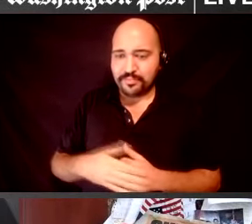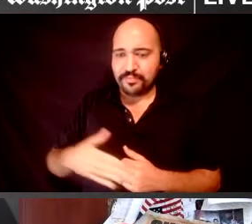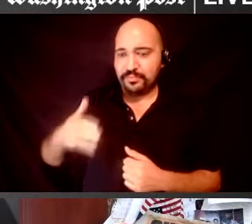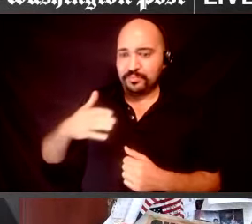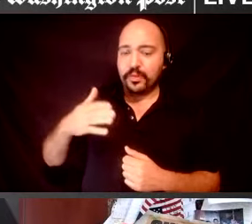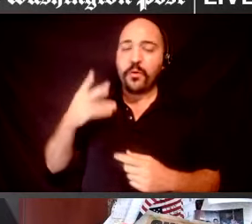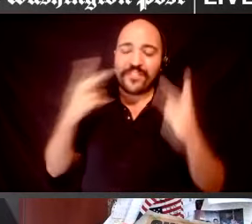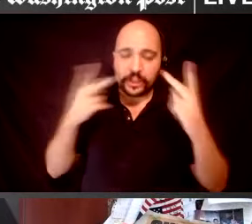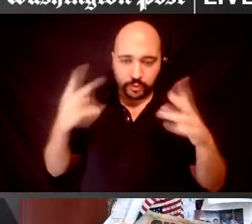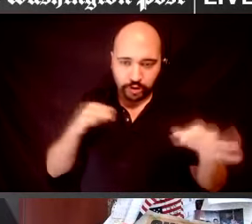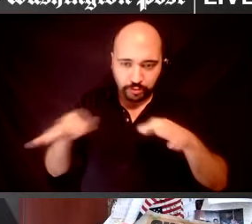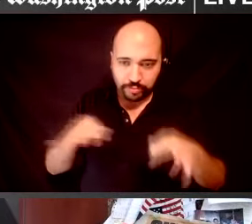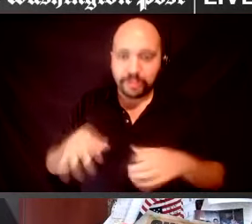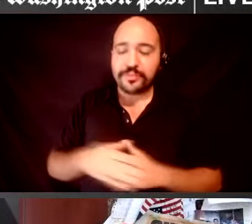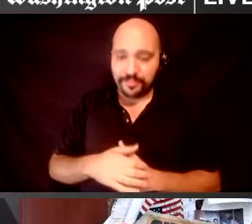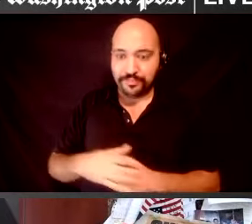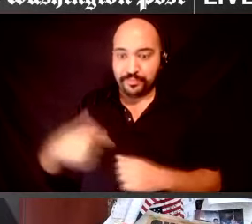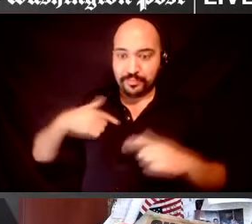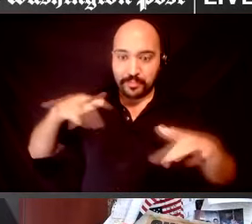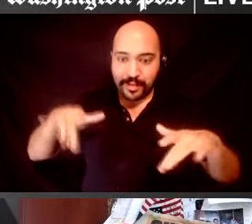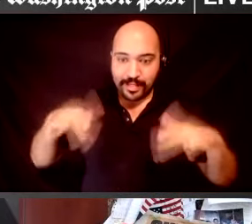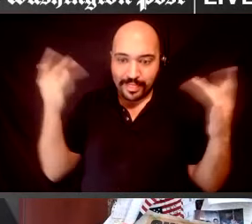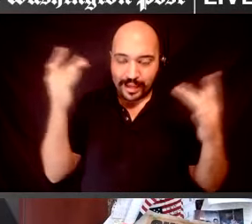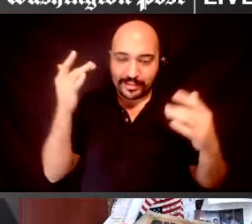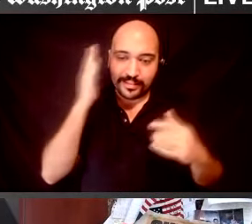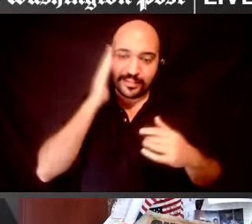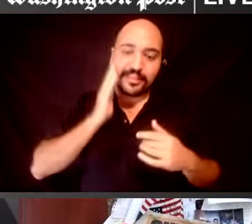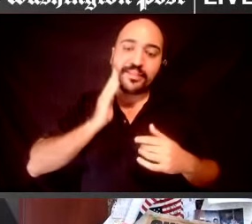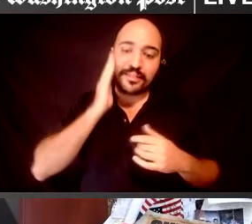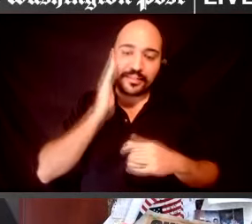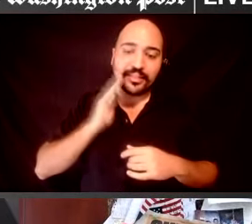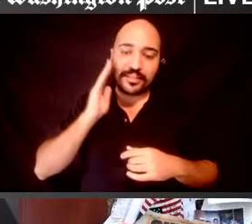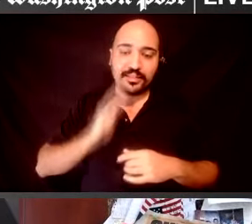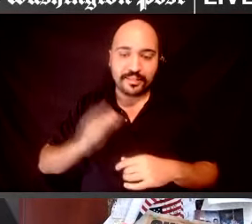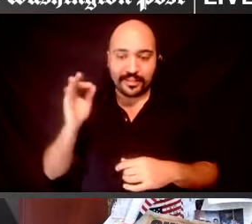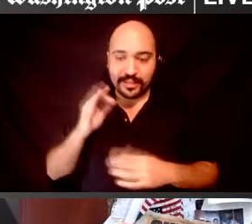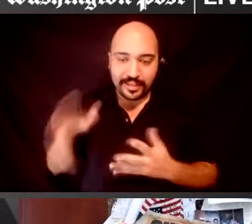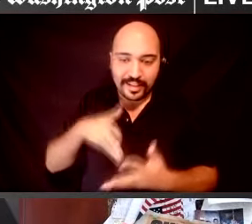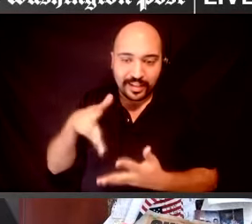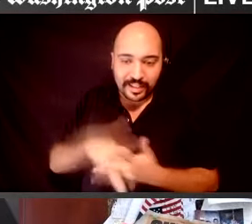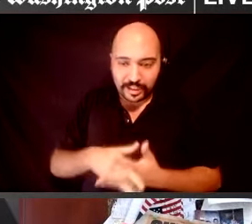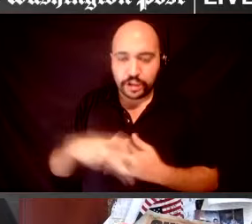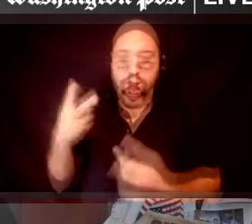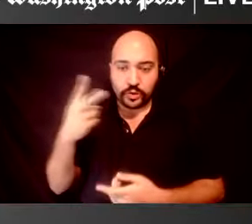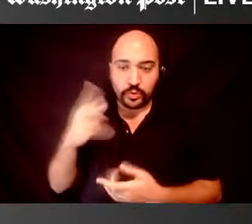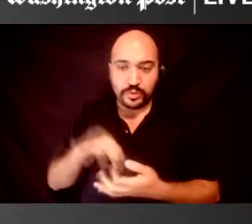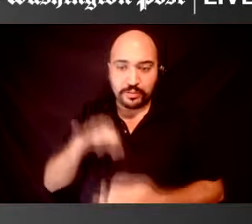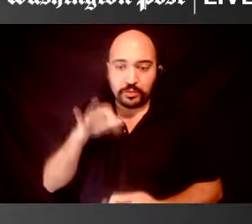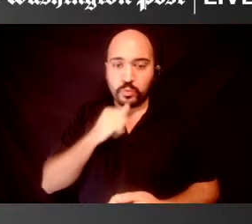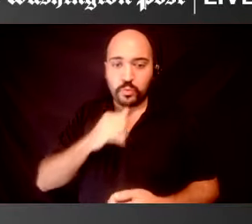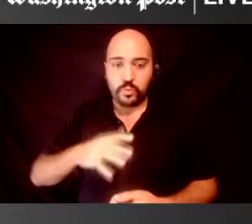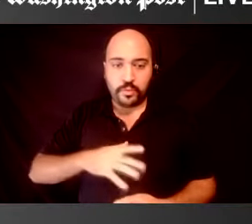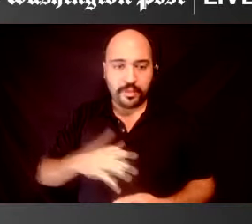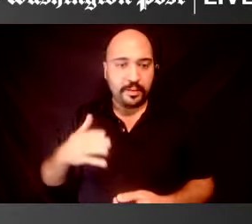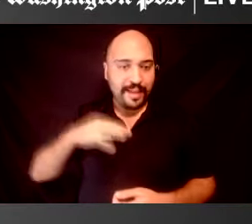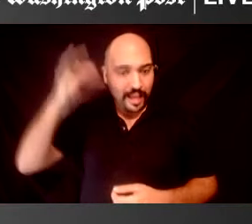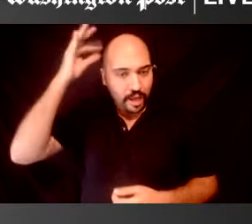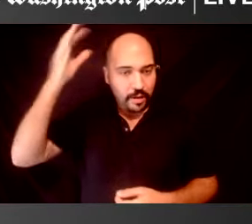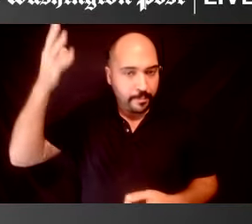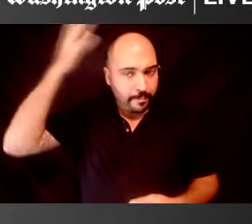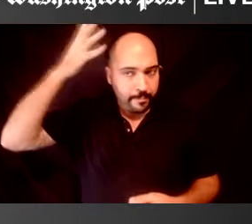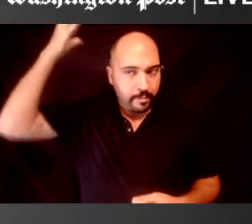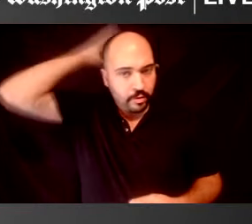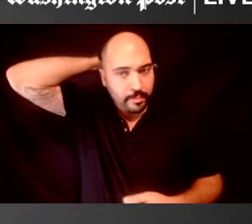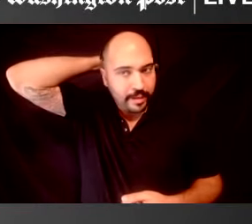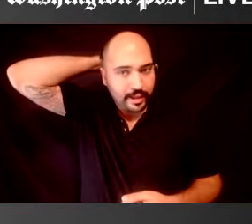am a light-complected Indigenous Two-Spirit woman. I have my hair pulled back. It's